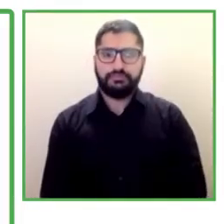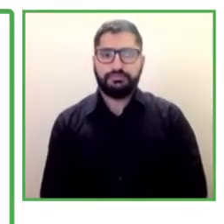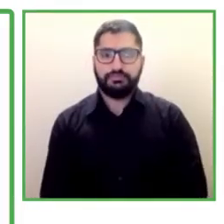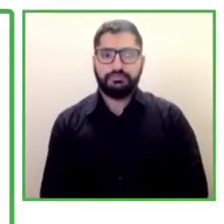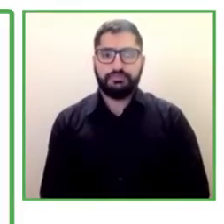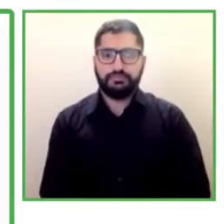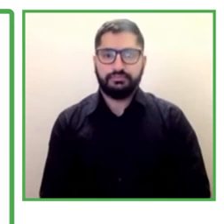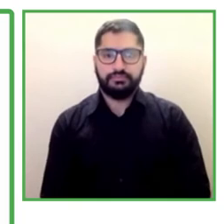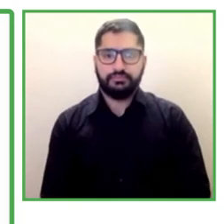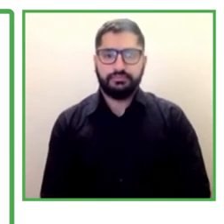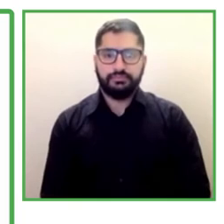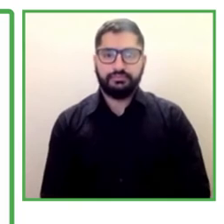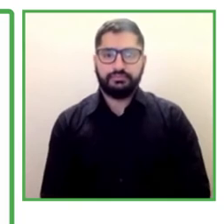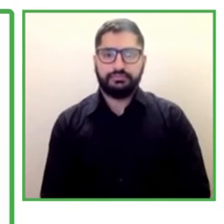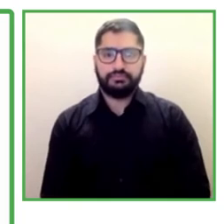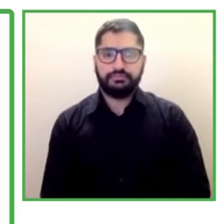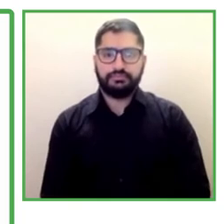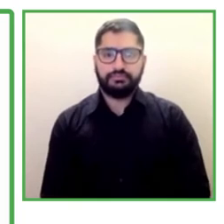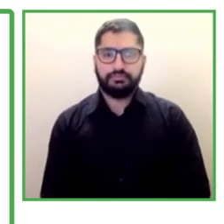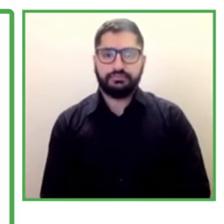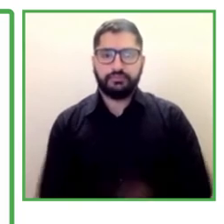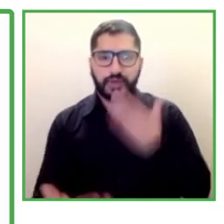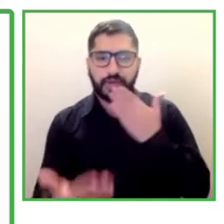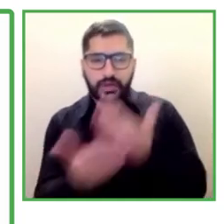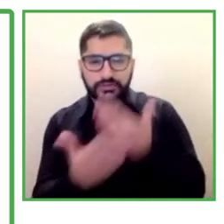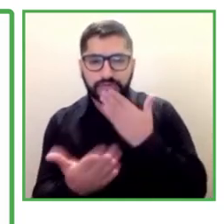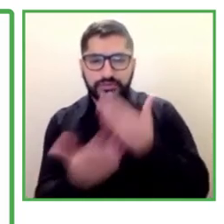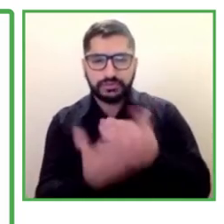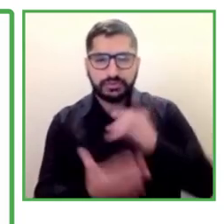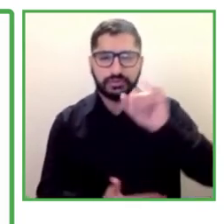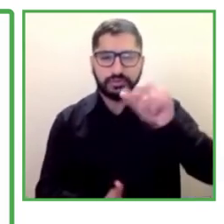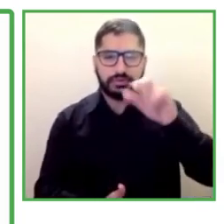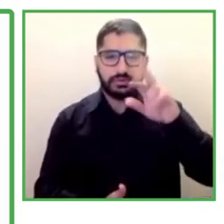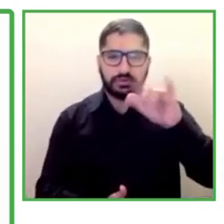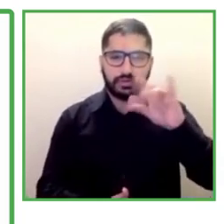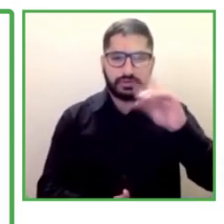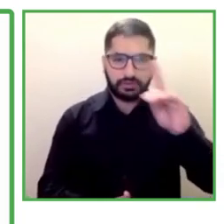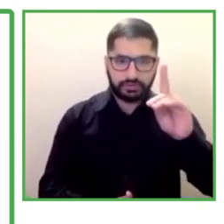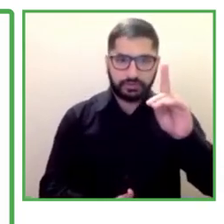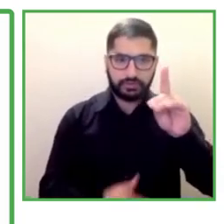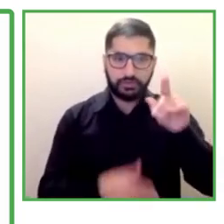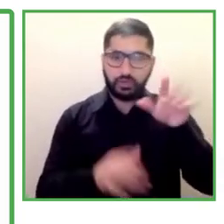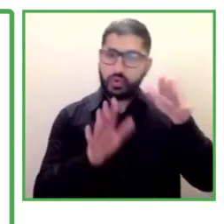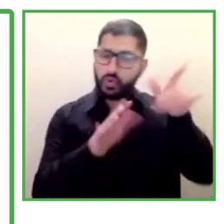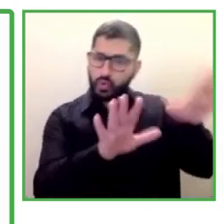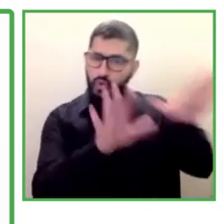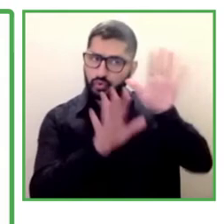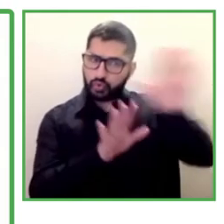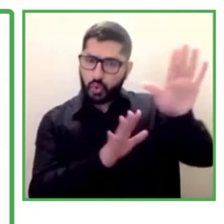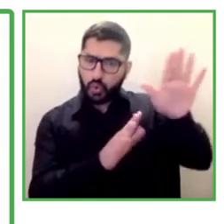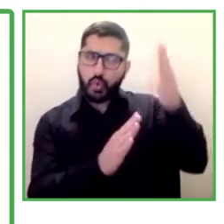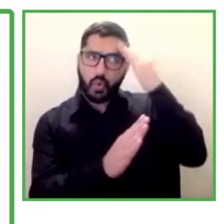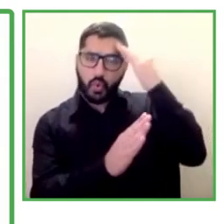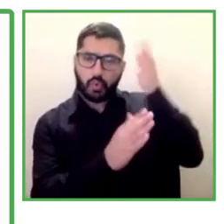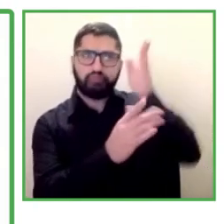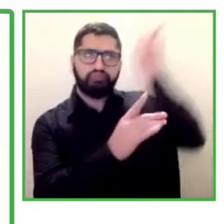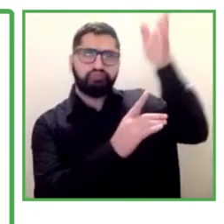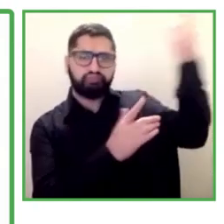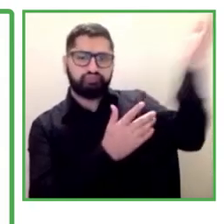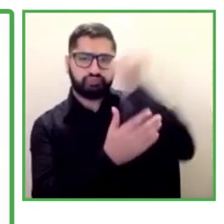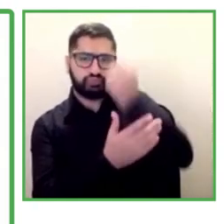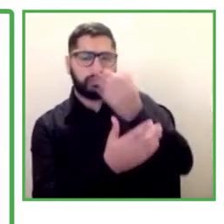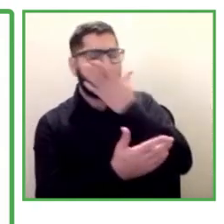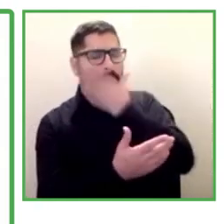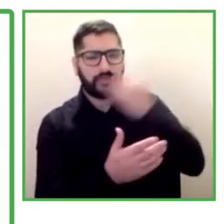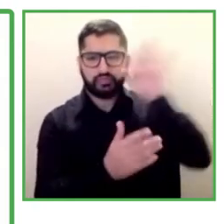Thank you so much. Very big challenges to have started with beautiful projects in the